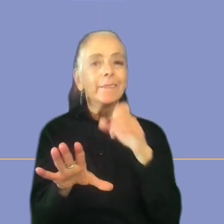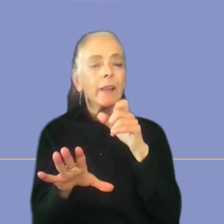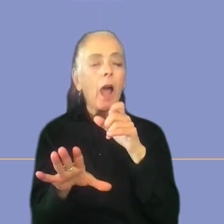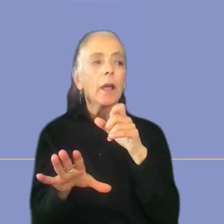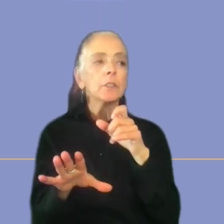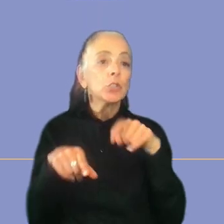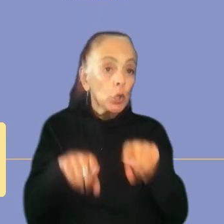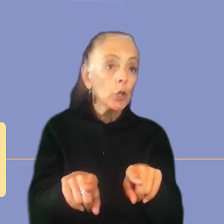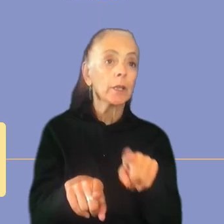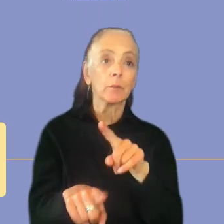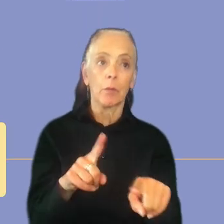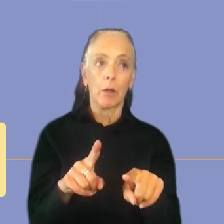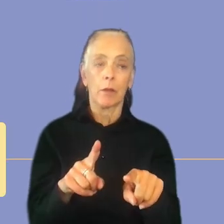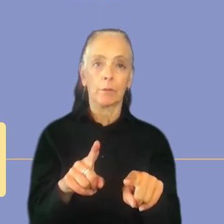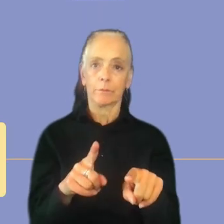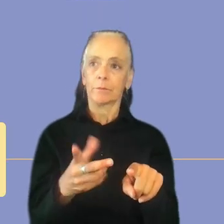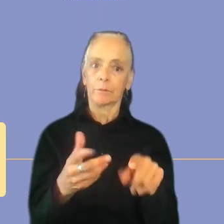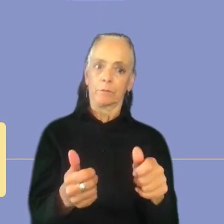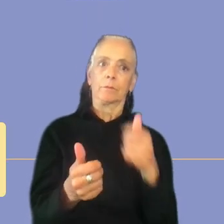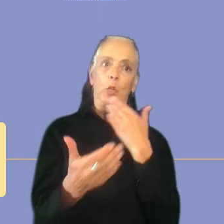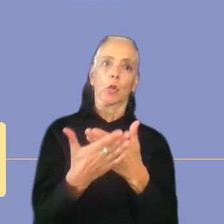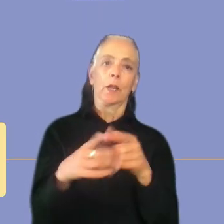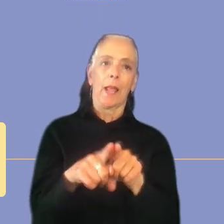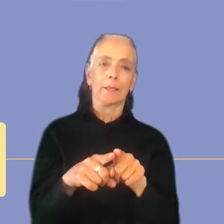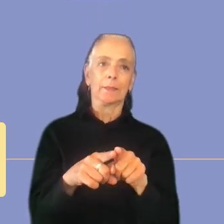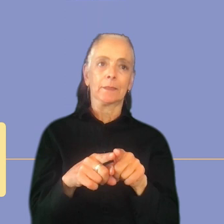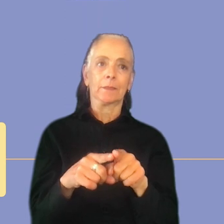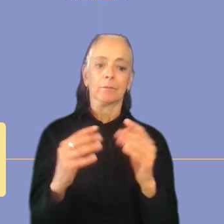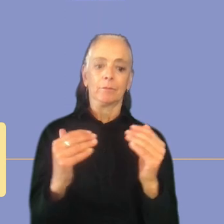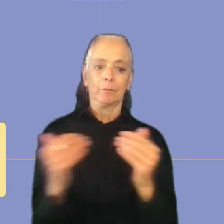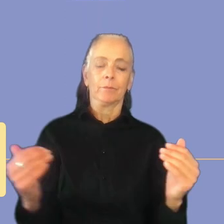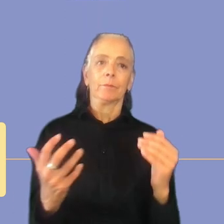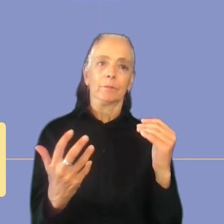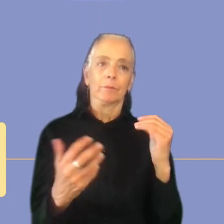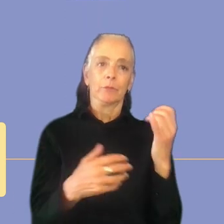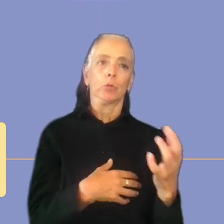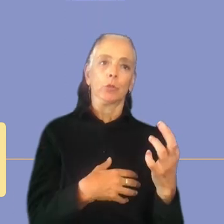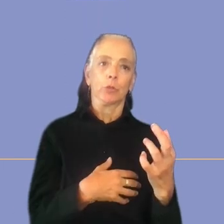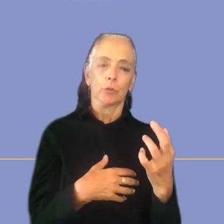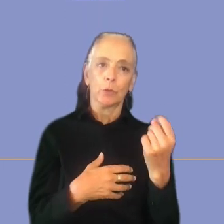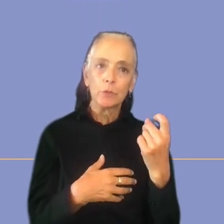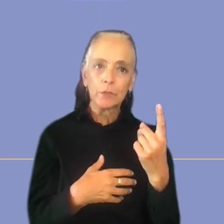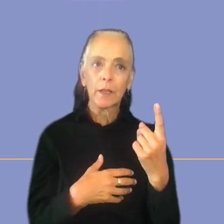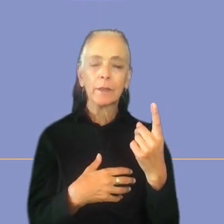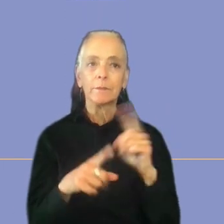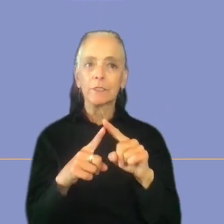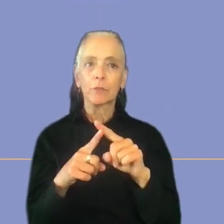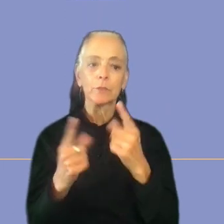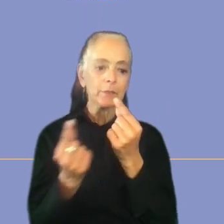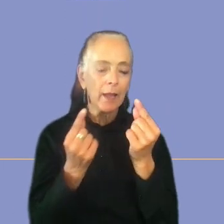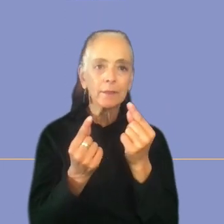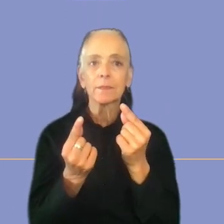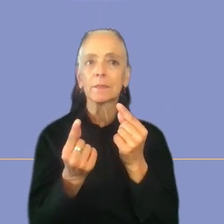but it would be nice as a junior to have a bit of understanding already about these different tasks, what you might have or how it takes